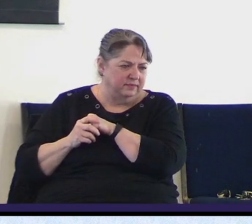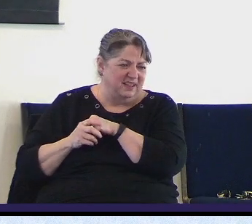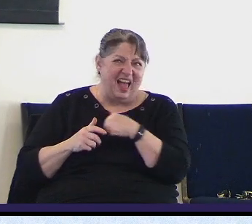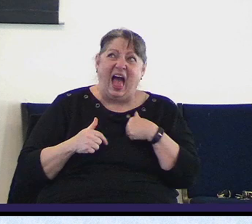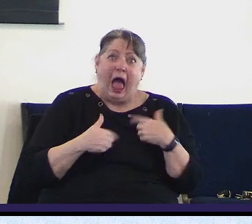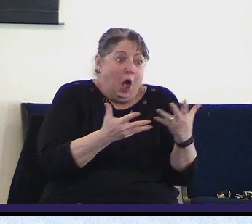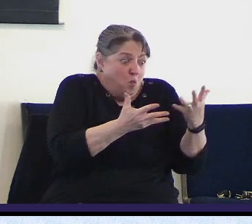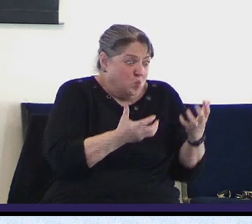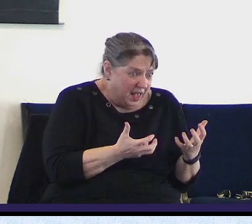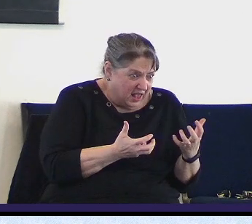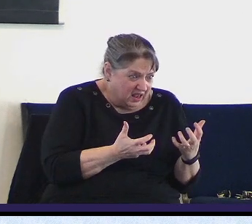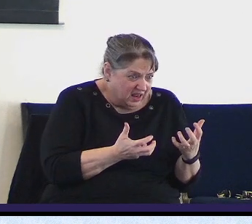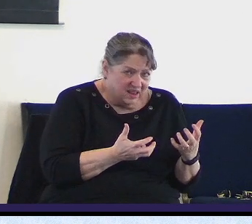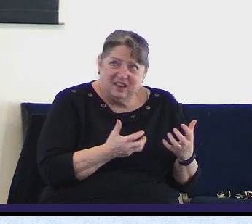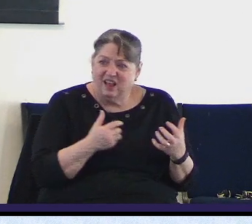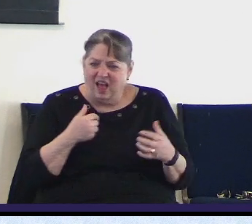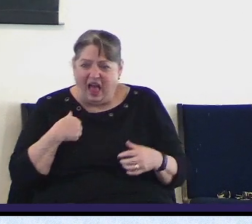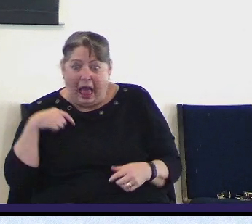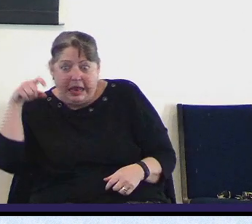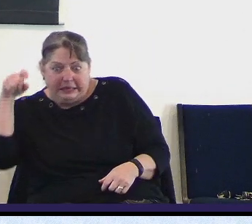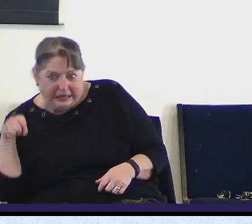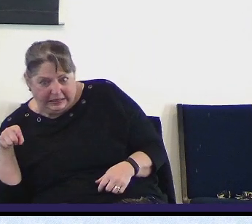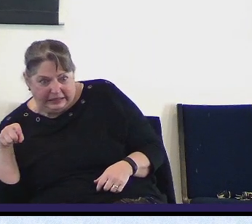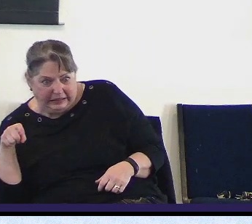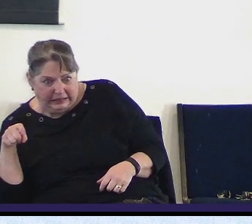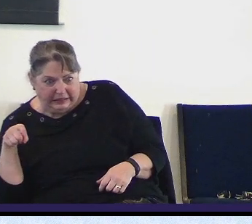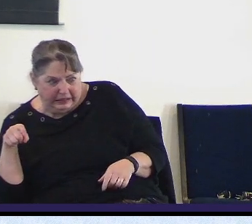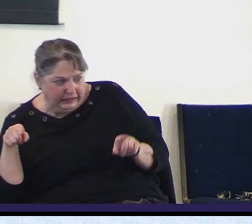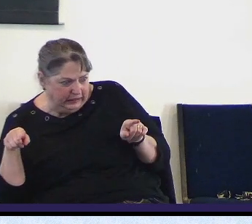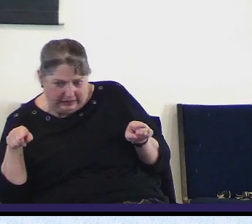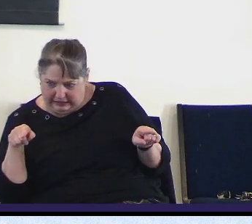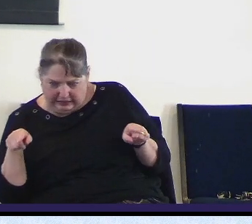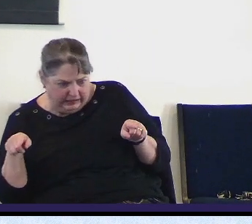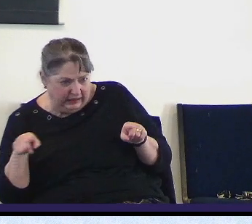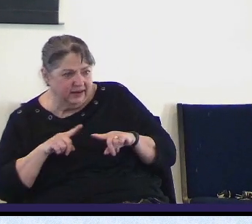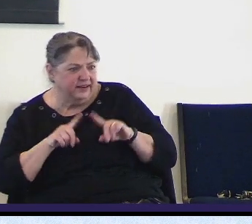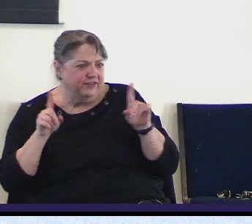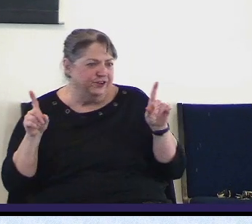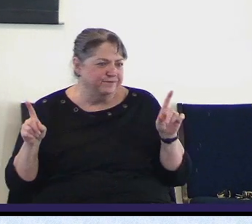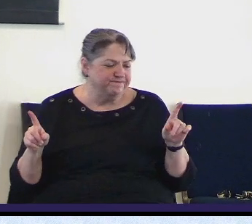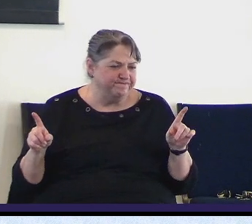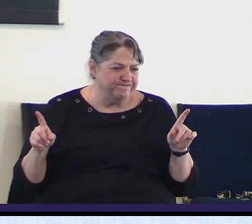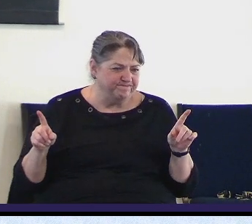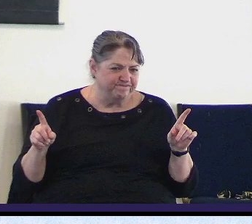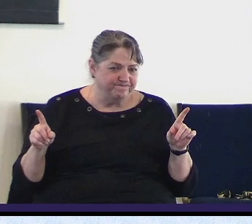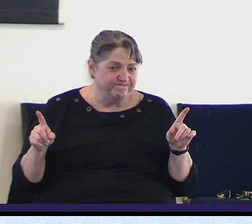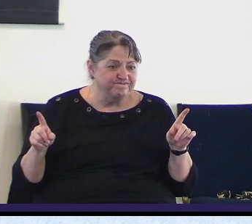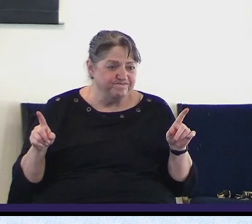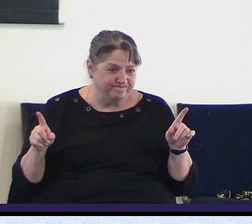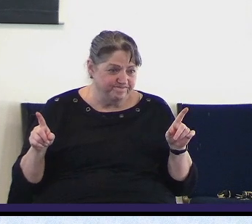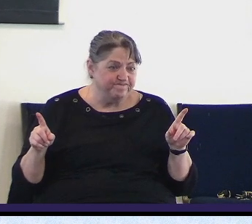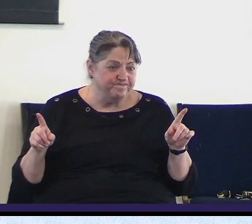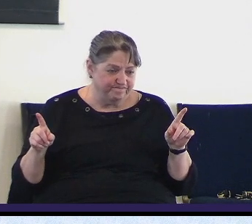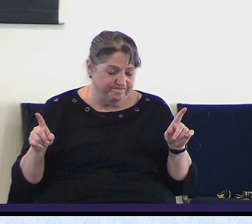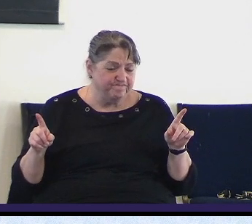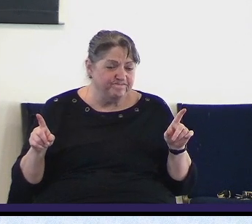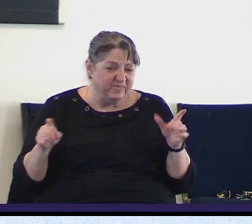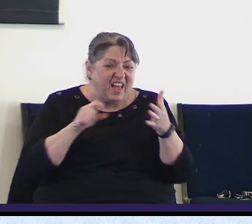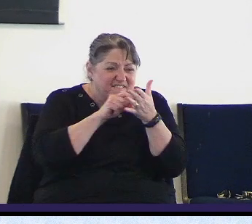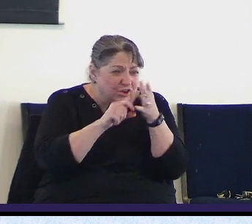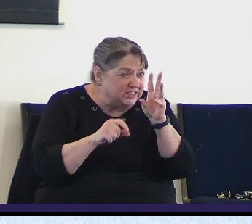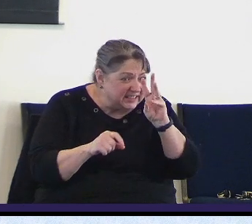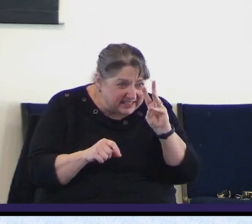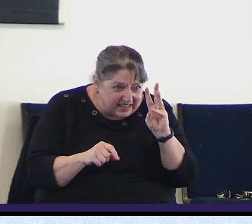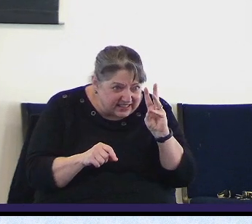what I need and he knows what's best for us and so the psalmist has consolation he knows in verse 6 God